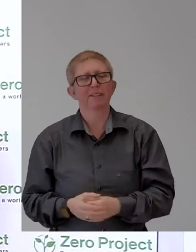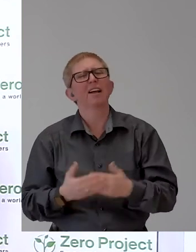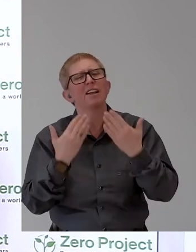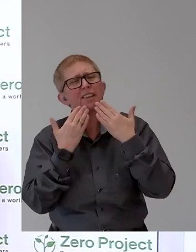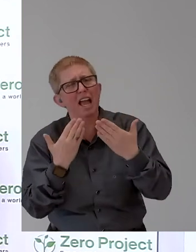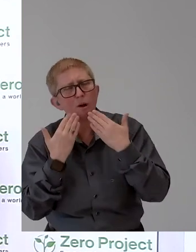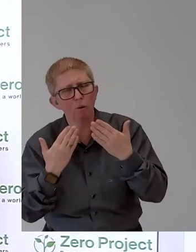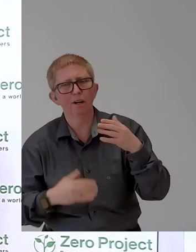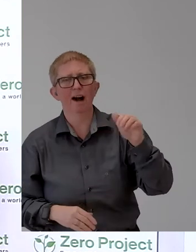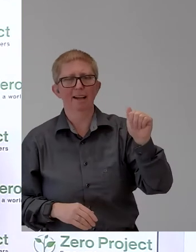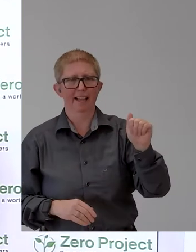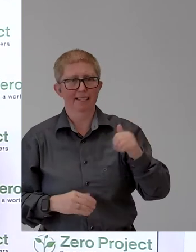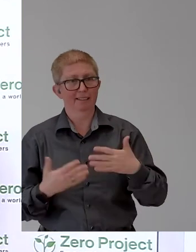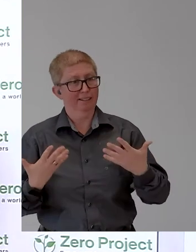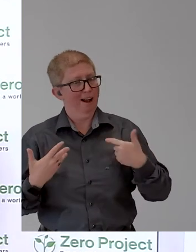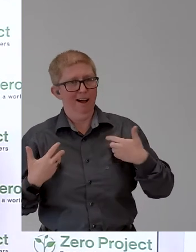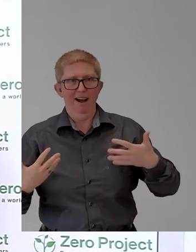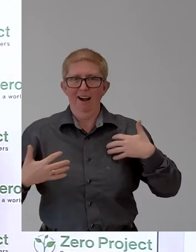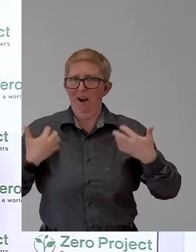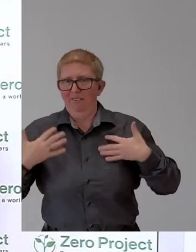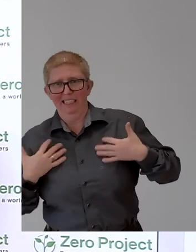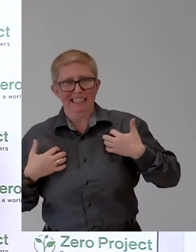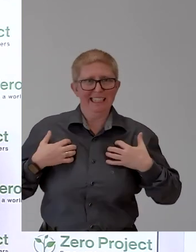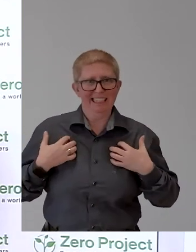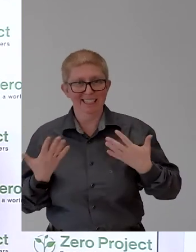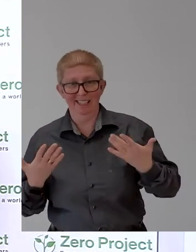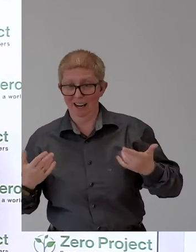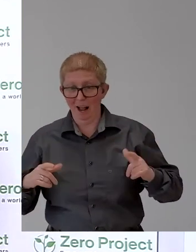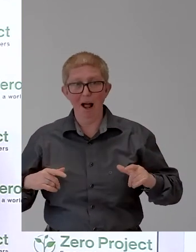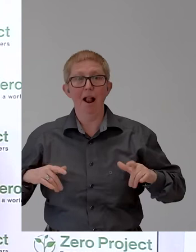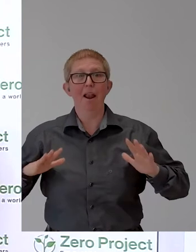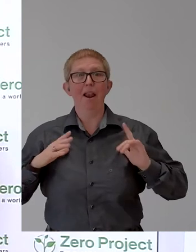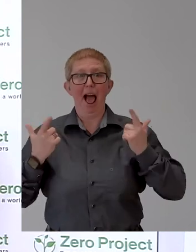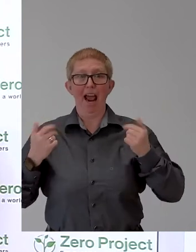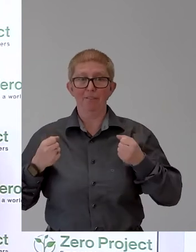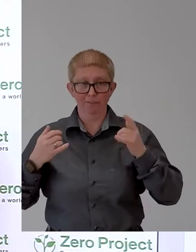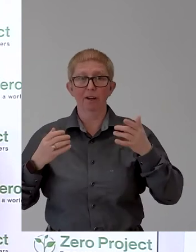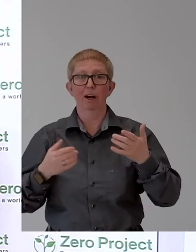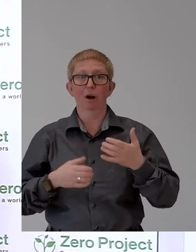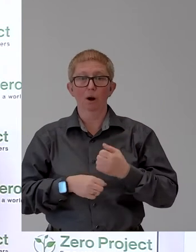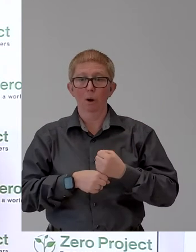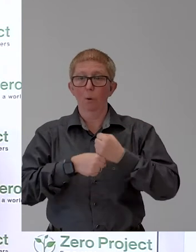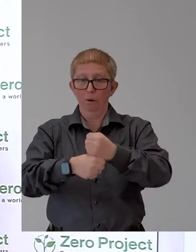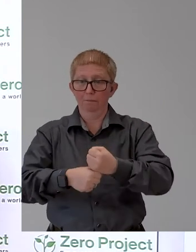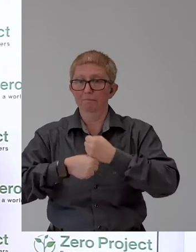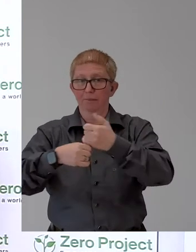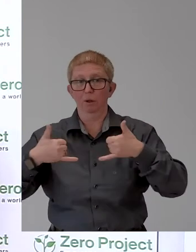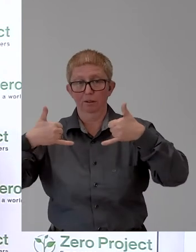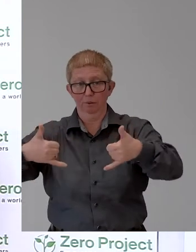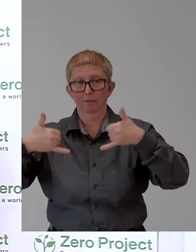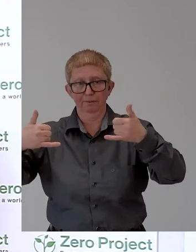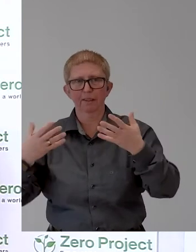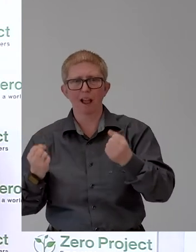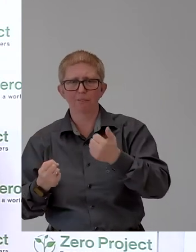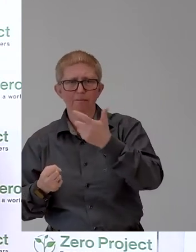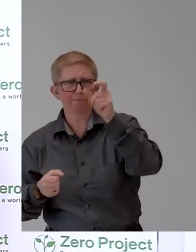This will be a most exciting session since it will be live and we have winner statements from some of our 82 awardees. As you know